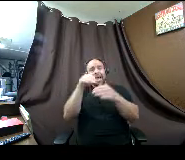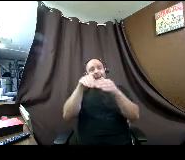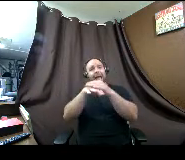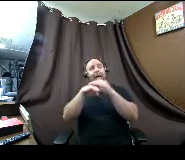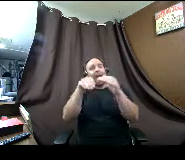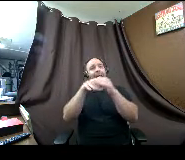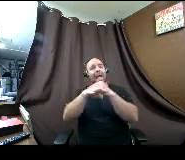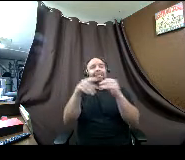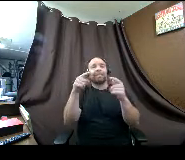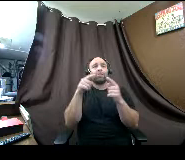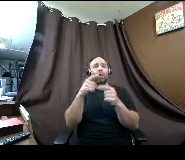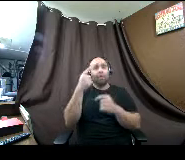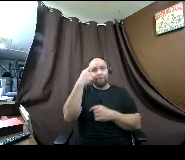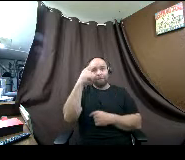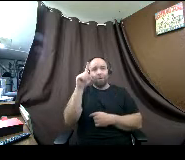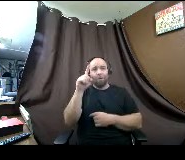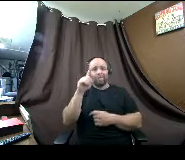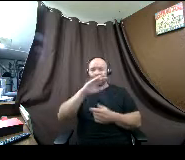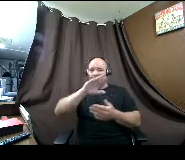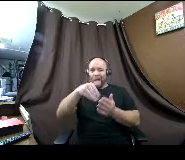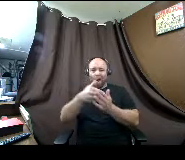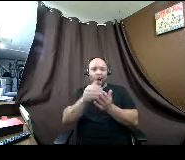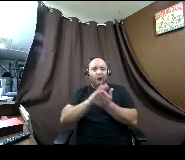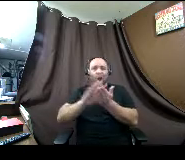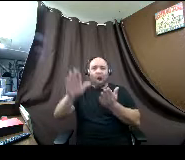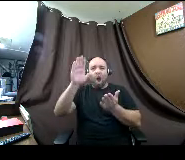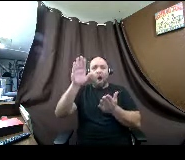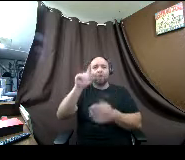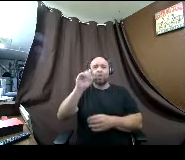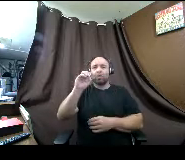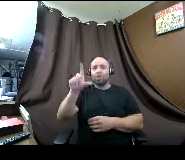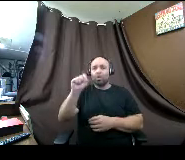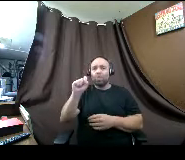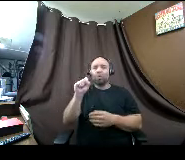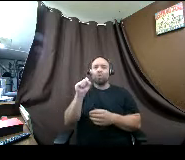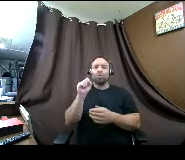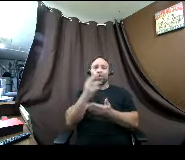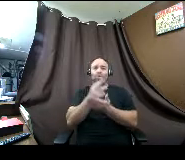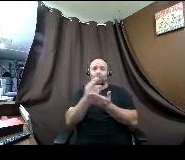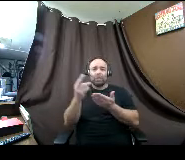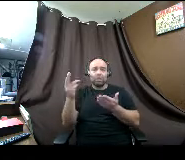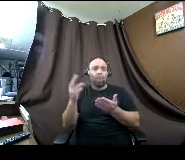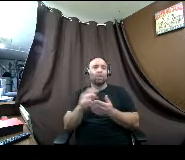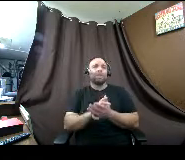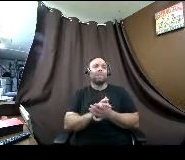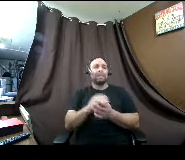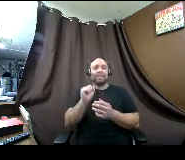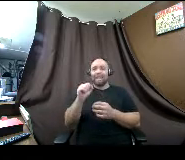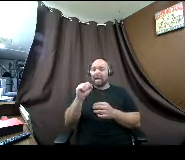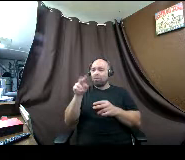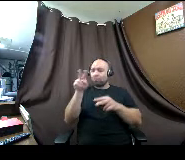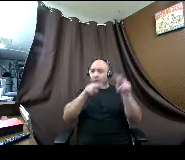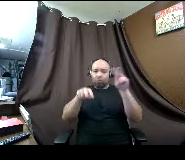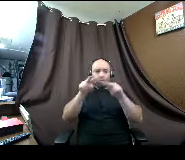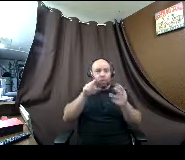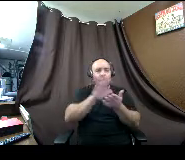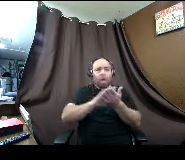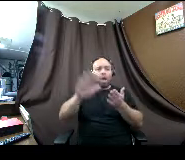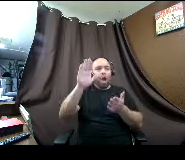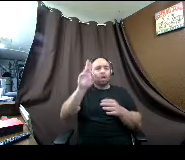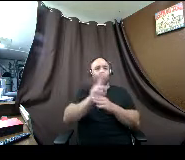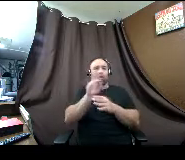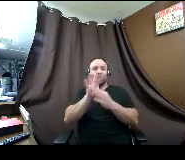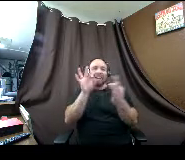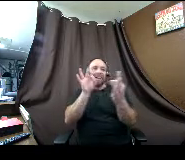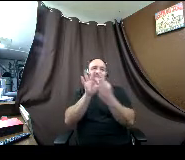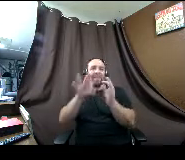um all sorts of college and career research tools you can take interest inventories research colleges um use the fit finder tool